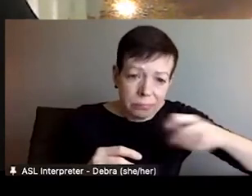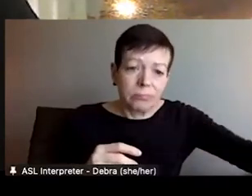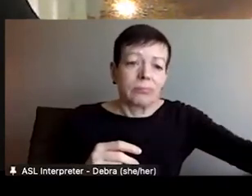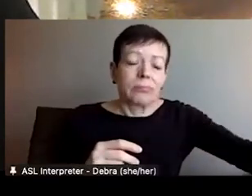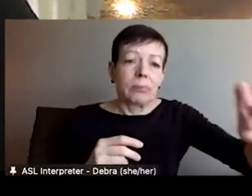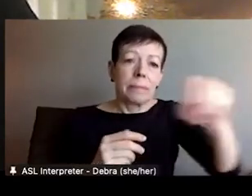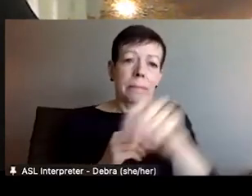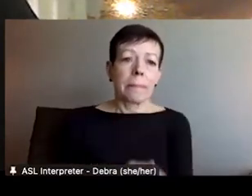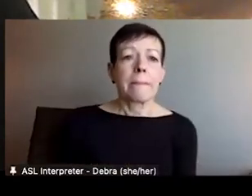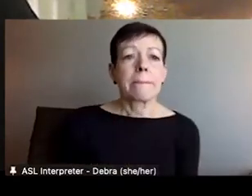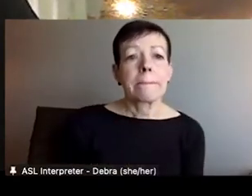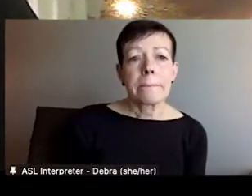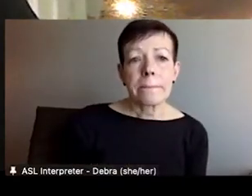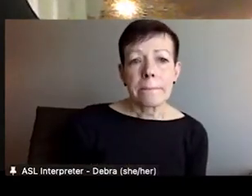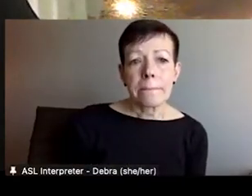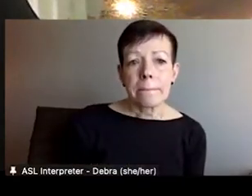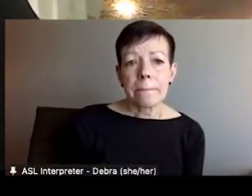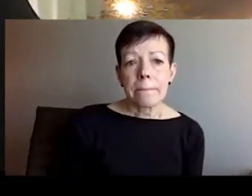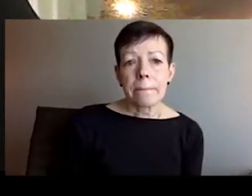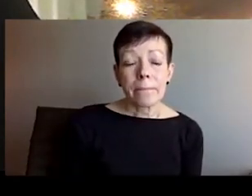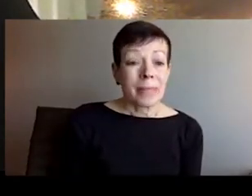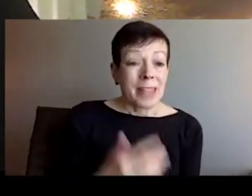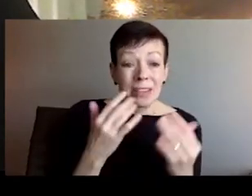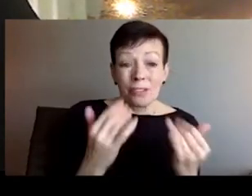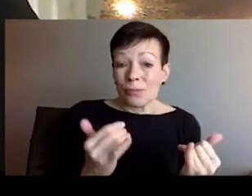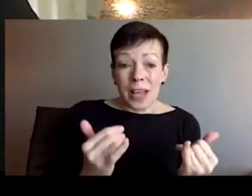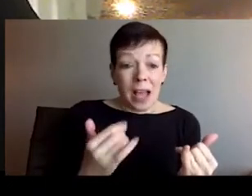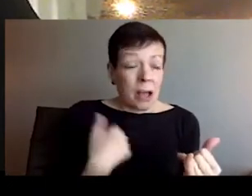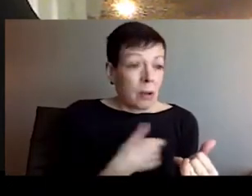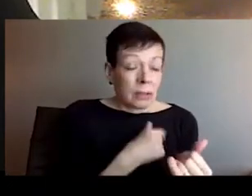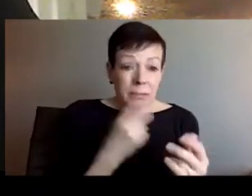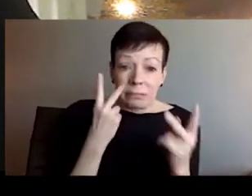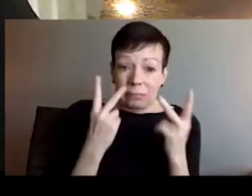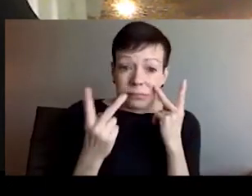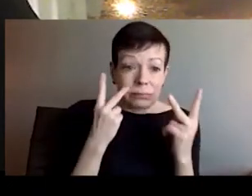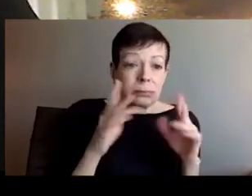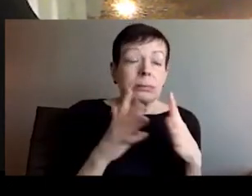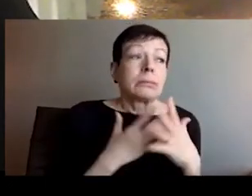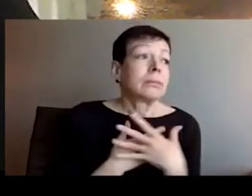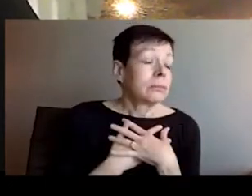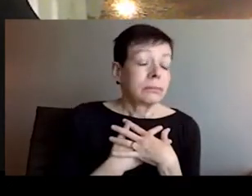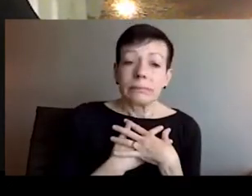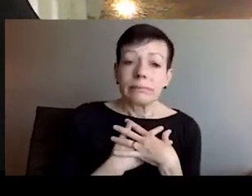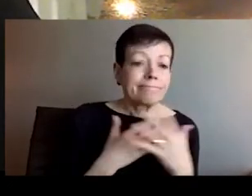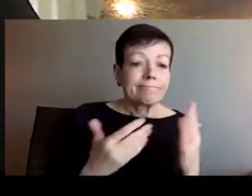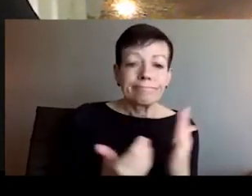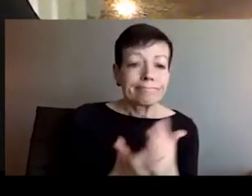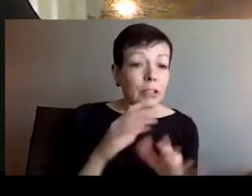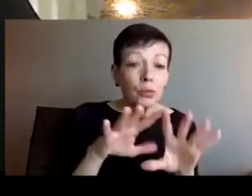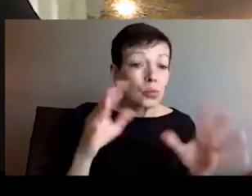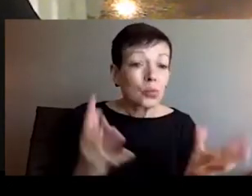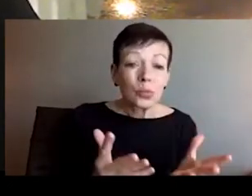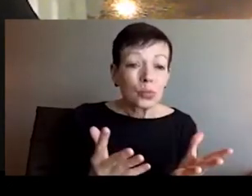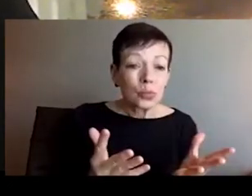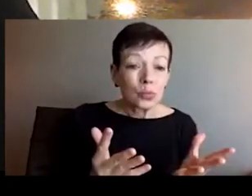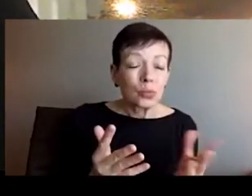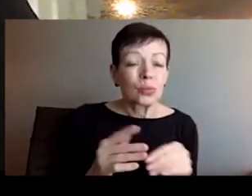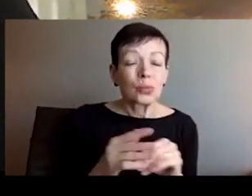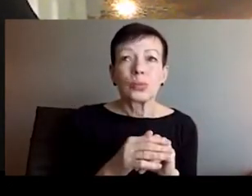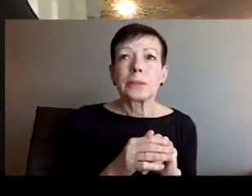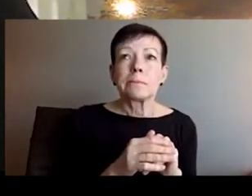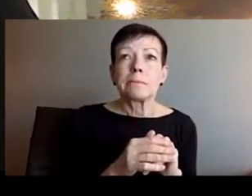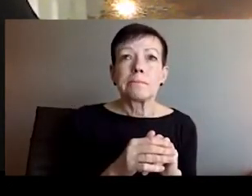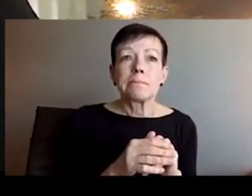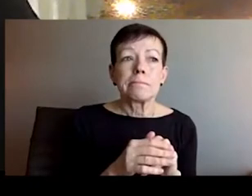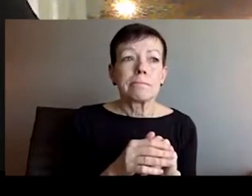As well as many of my friends, they also moved to Kyiv, which, as Larissa said, became now